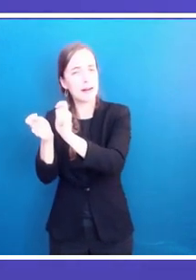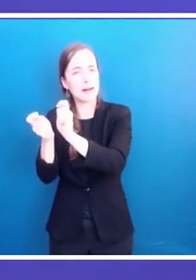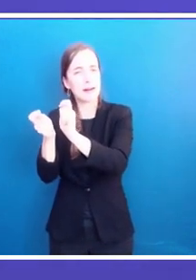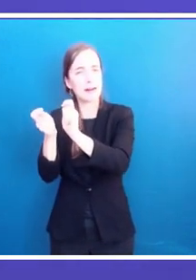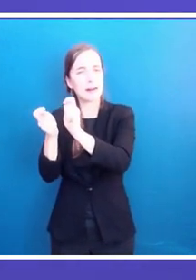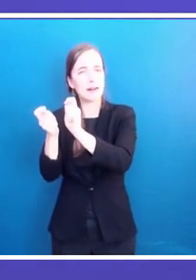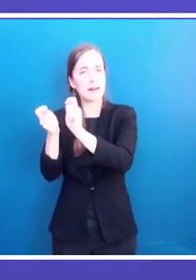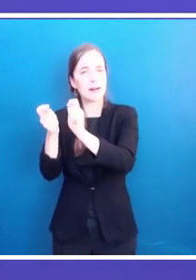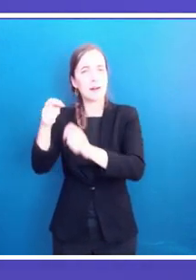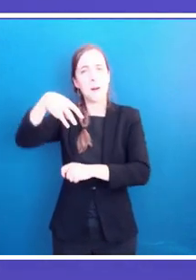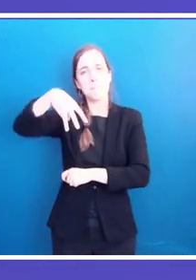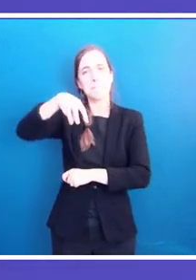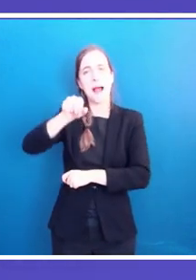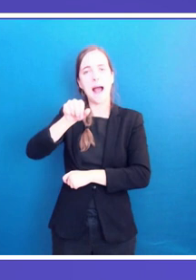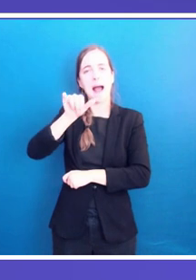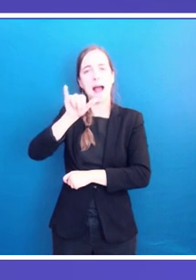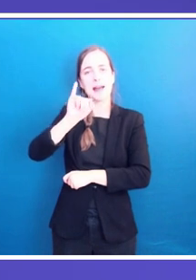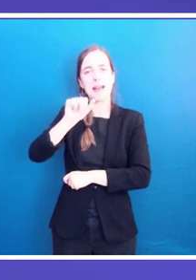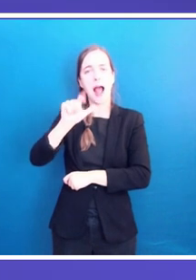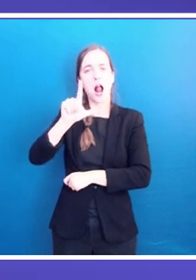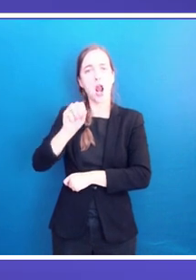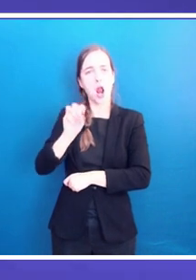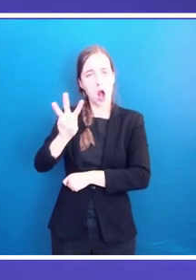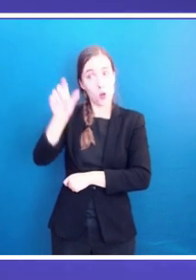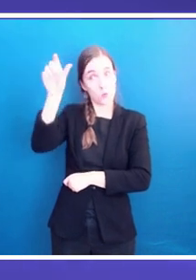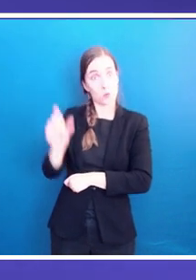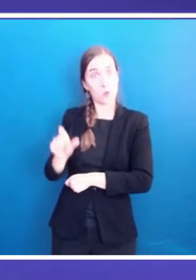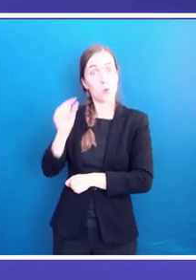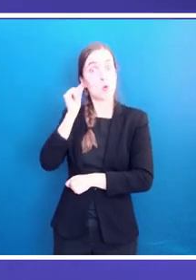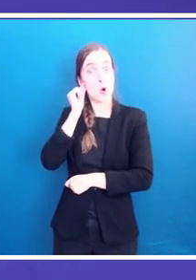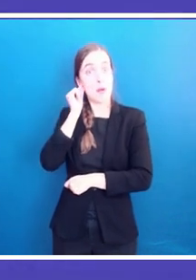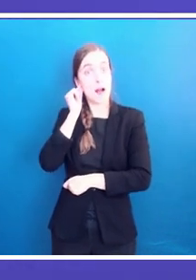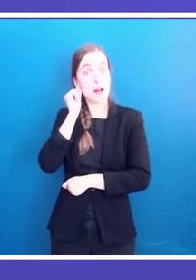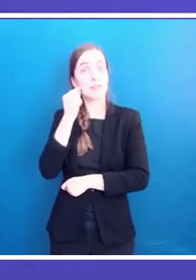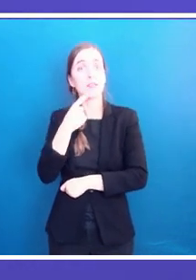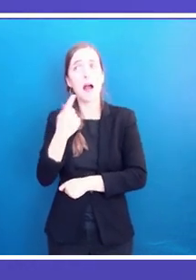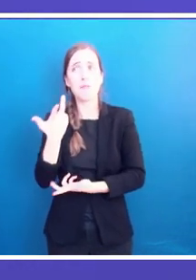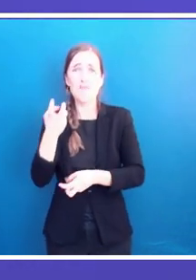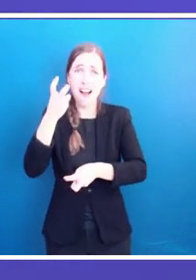remaining in a situation which is not nurturing to the whole women. Thank you for your attention.